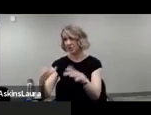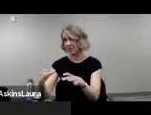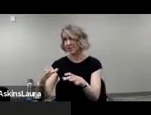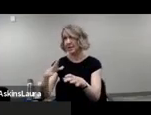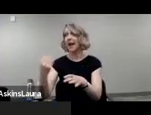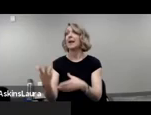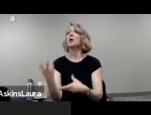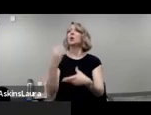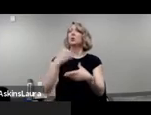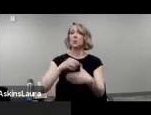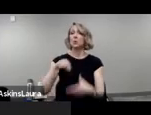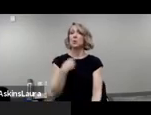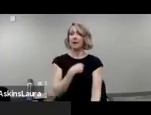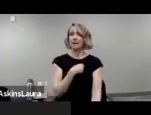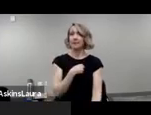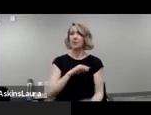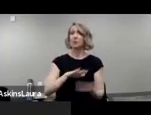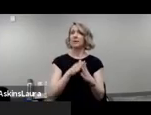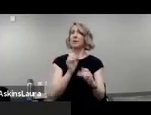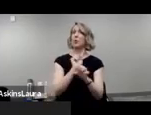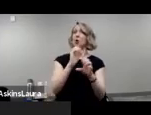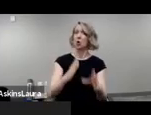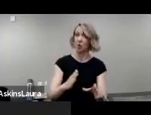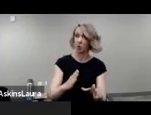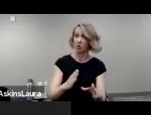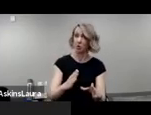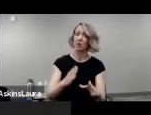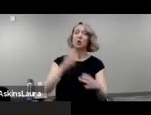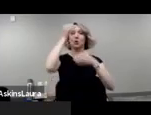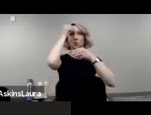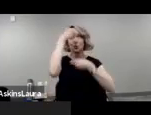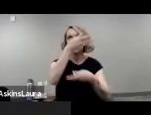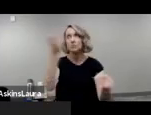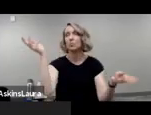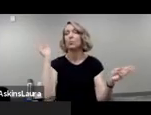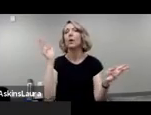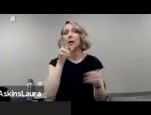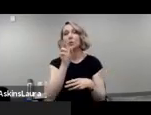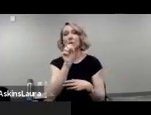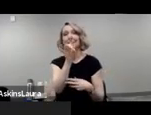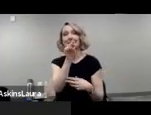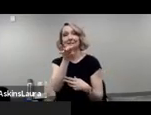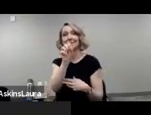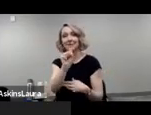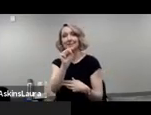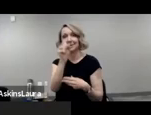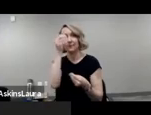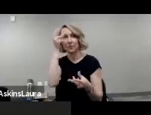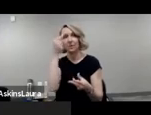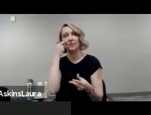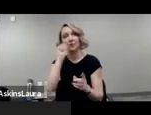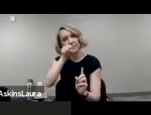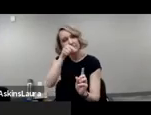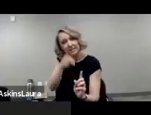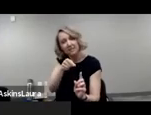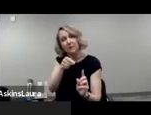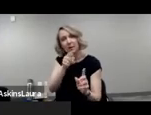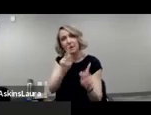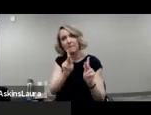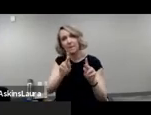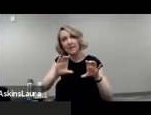us as workers to spread the U.S. census to these populations.